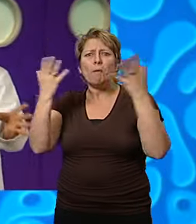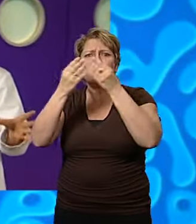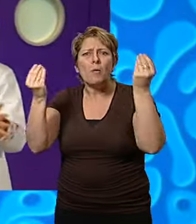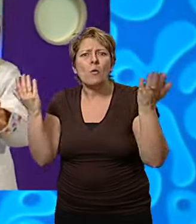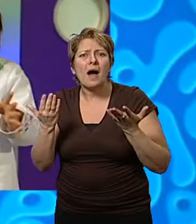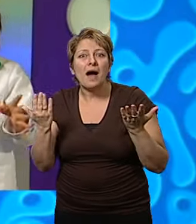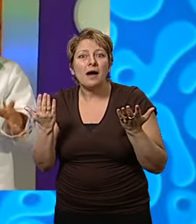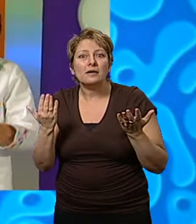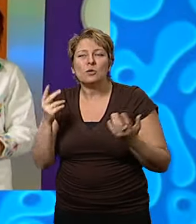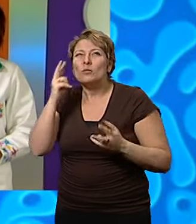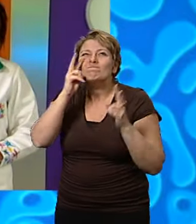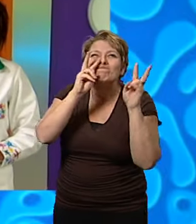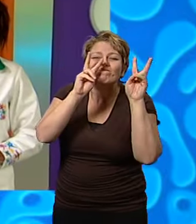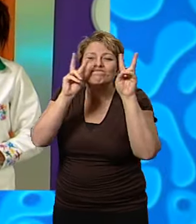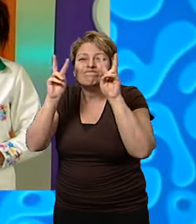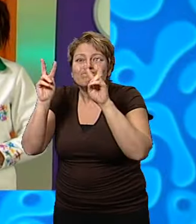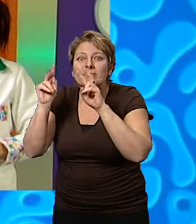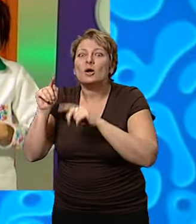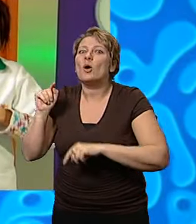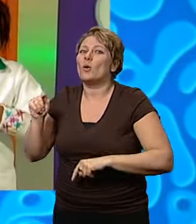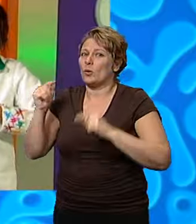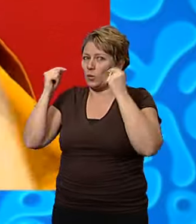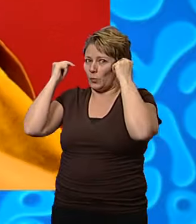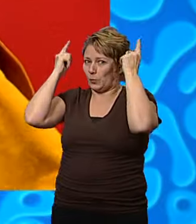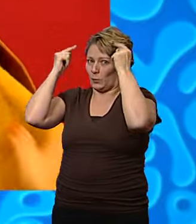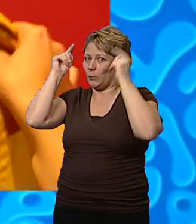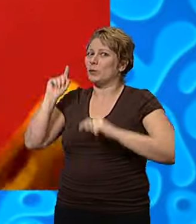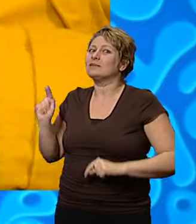to look for stars. So look is the neuron for the job.